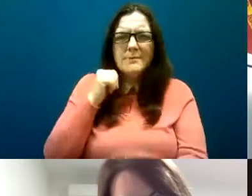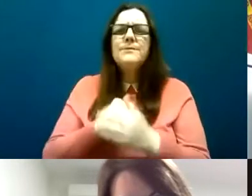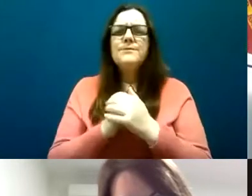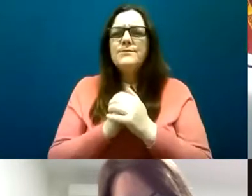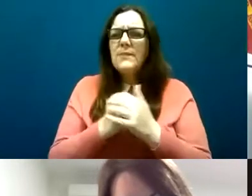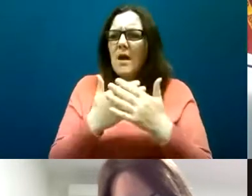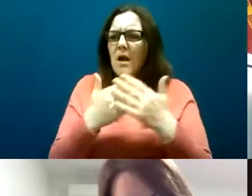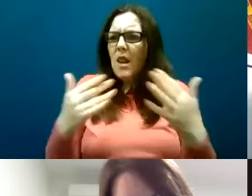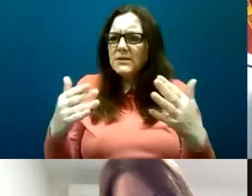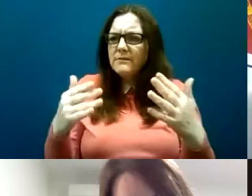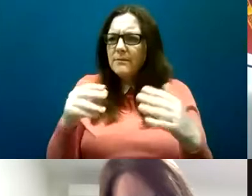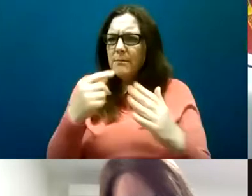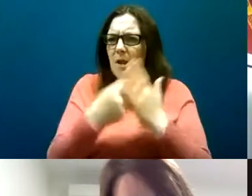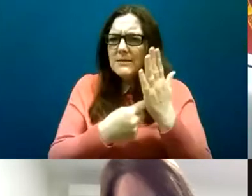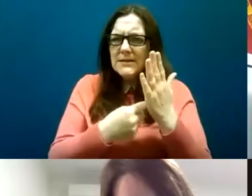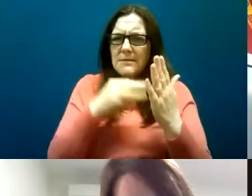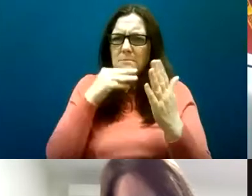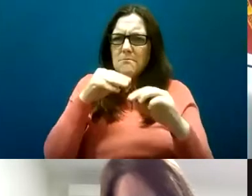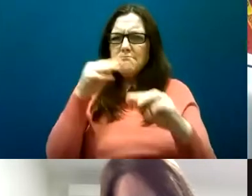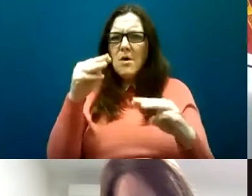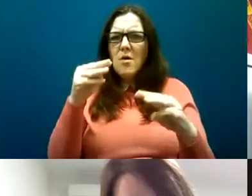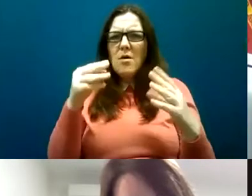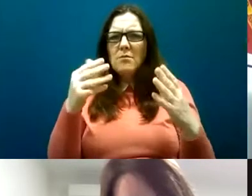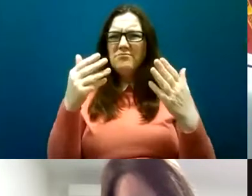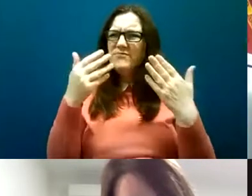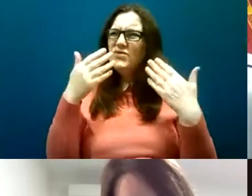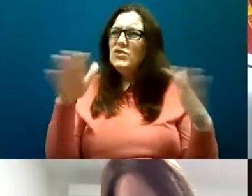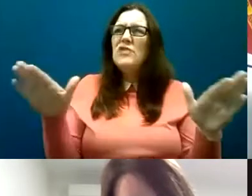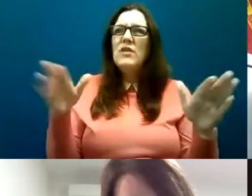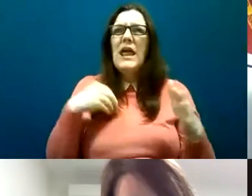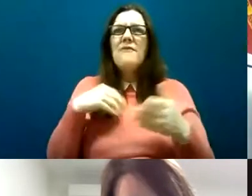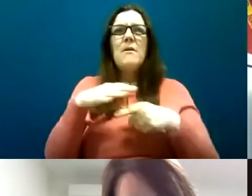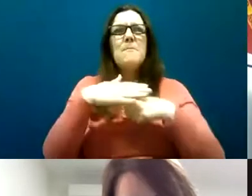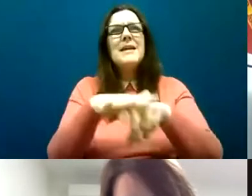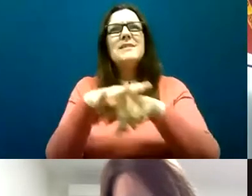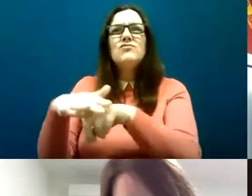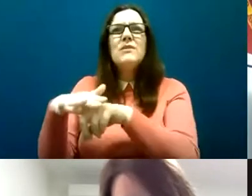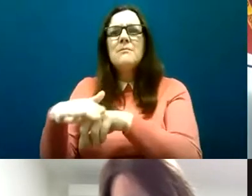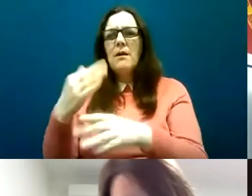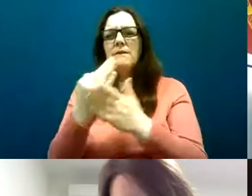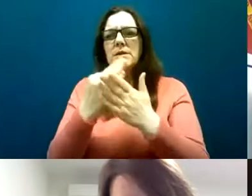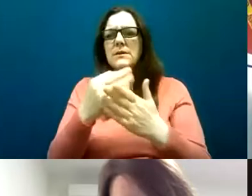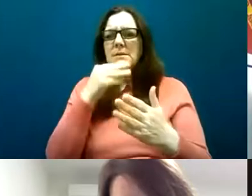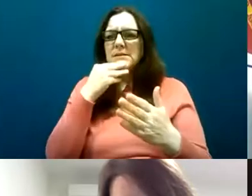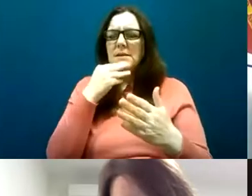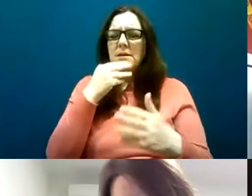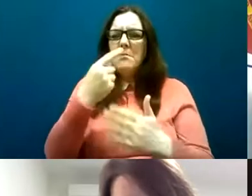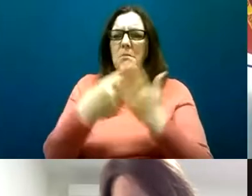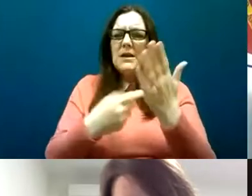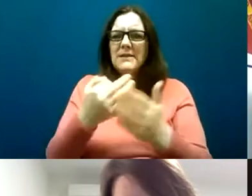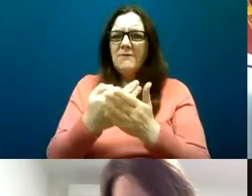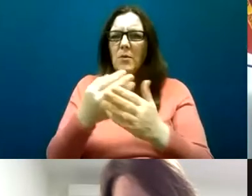policies are quite generic and have a mainstream approach so that the policy for people with disabilities is supposed to